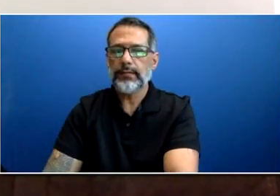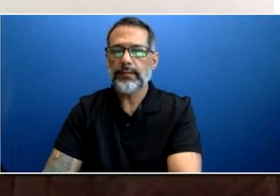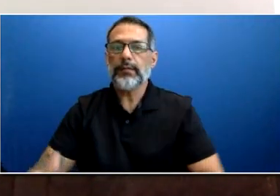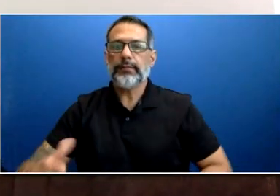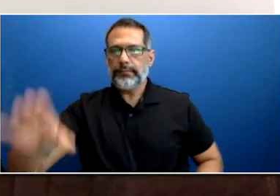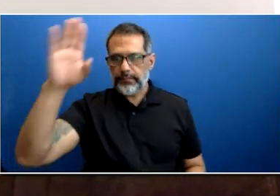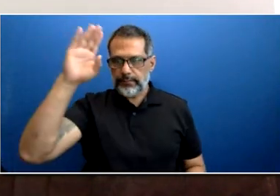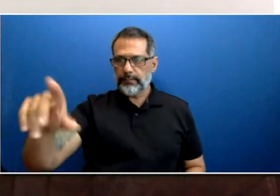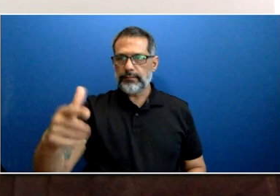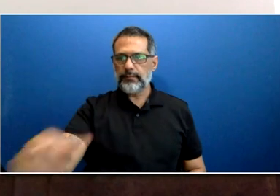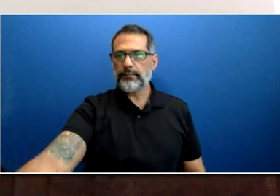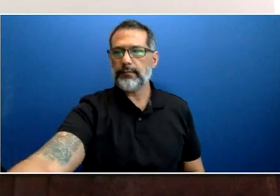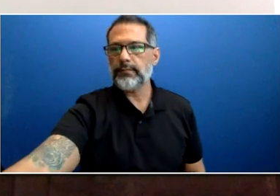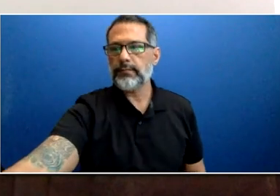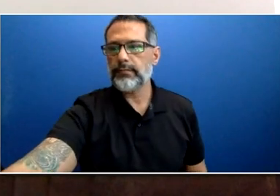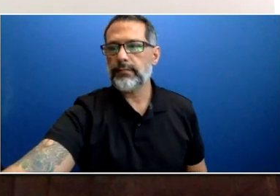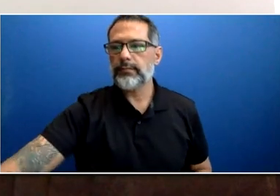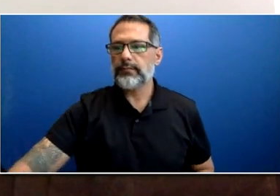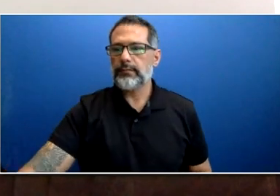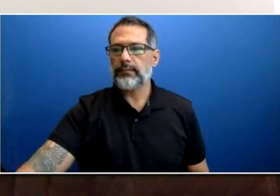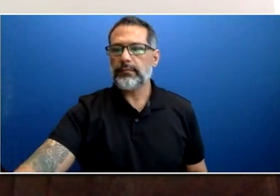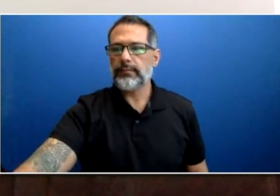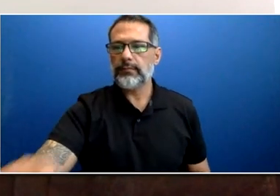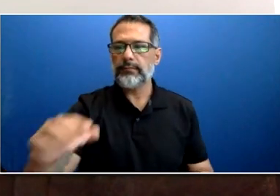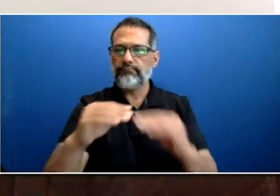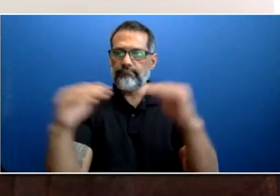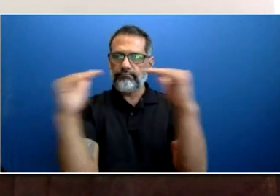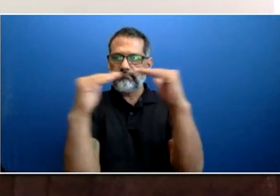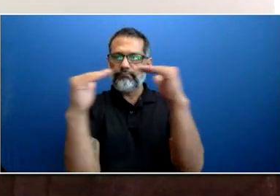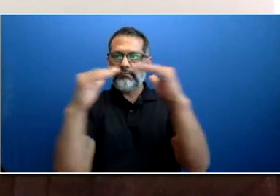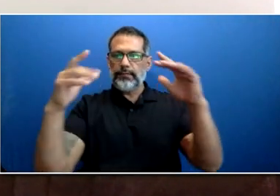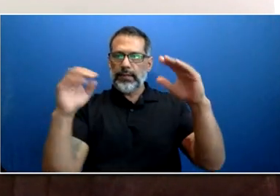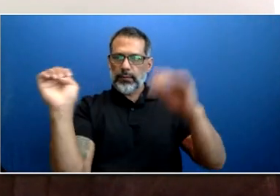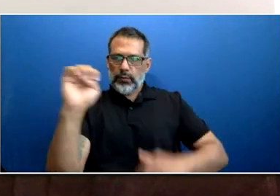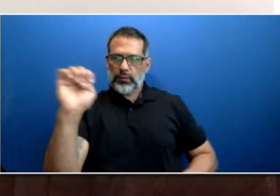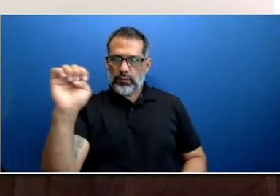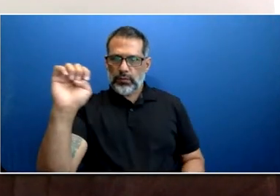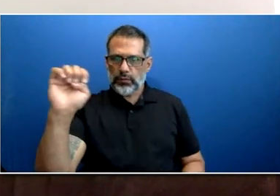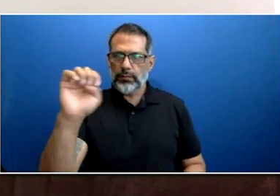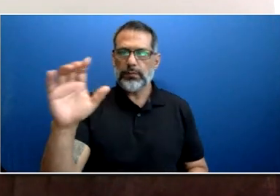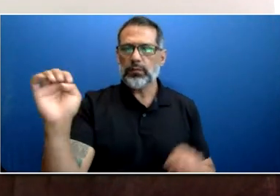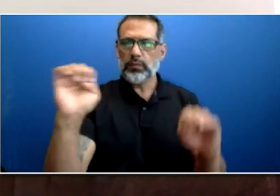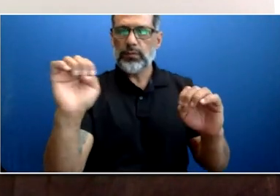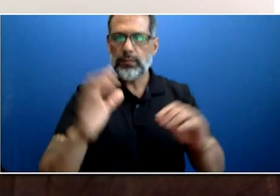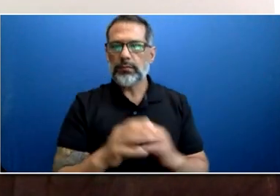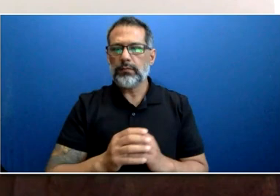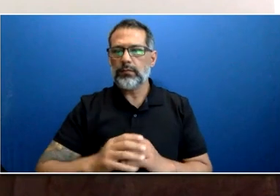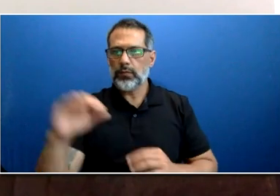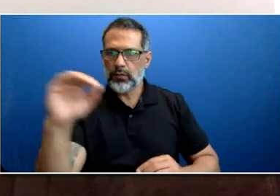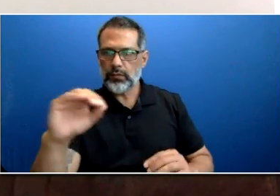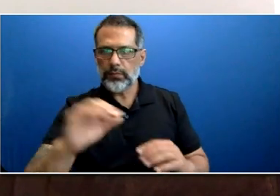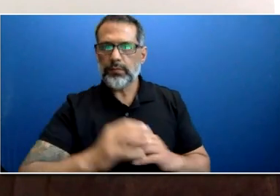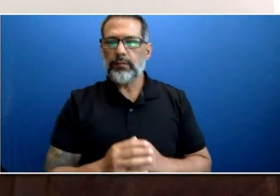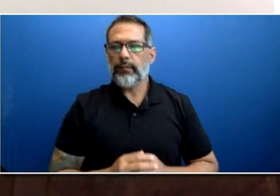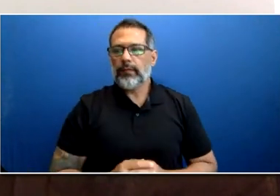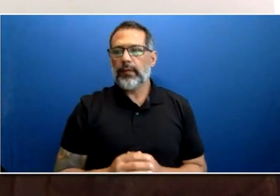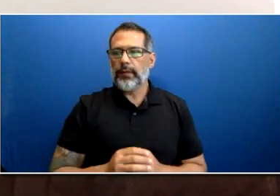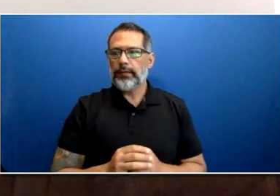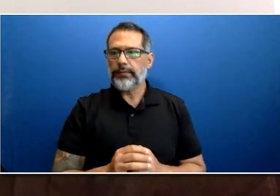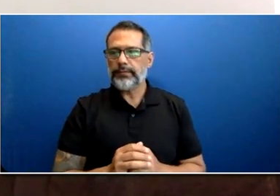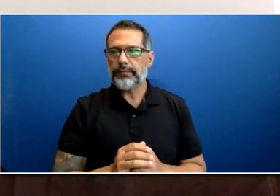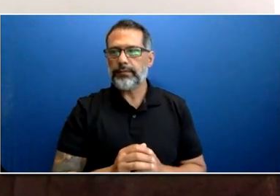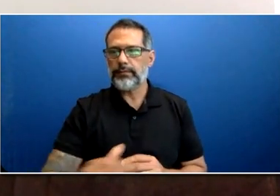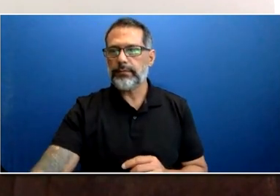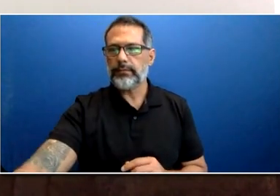a driver's abstract from your current province in order to do so, and you're eligible to apply with an out-of-province